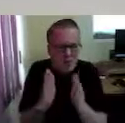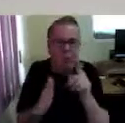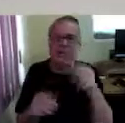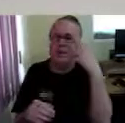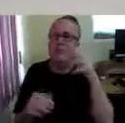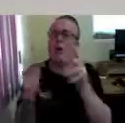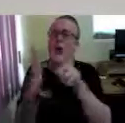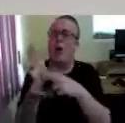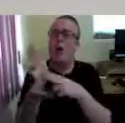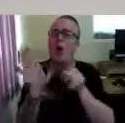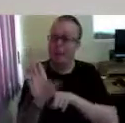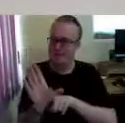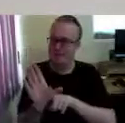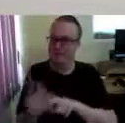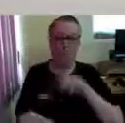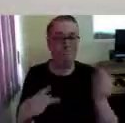thing, and that's called a Connie.